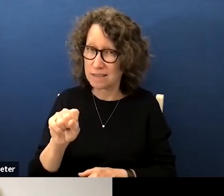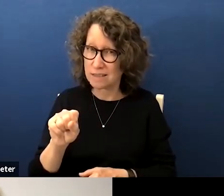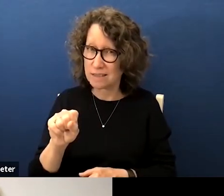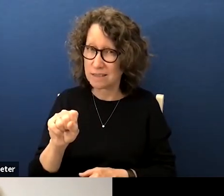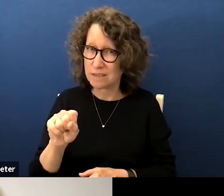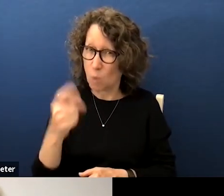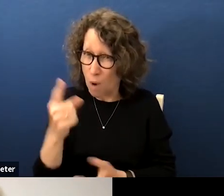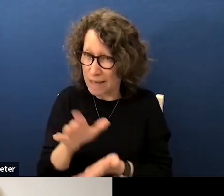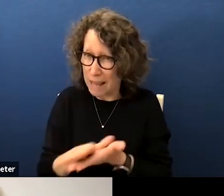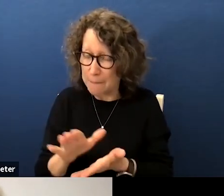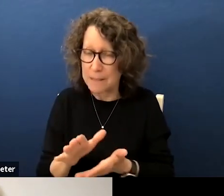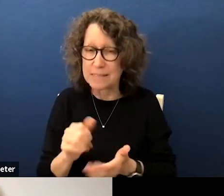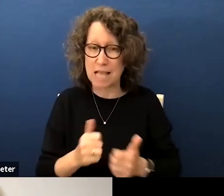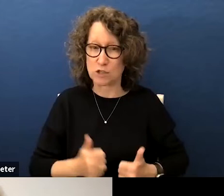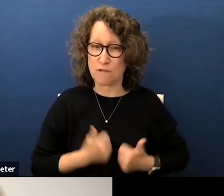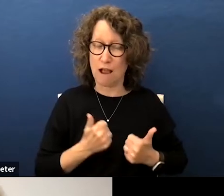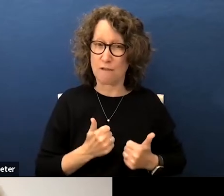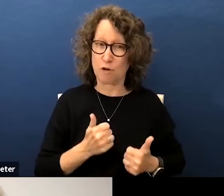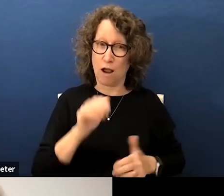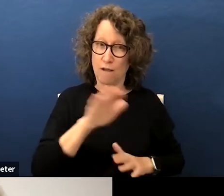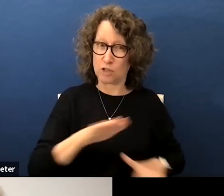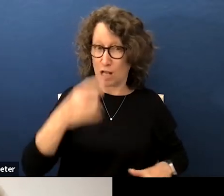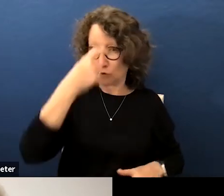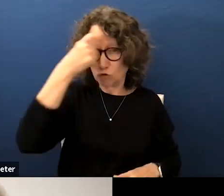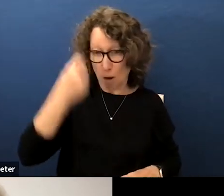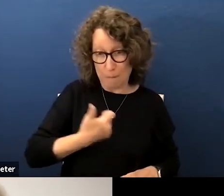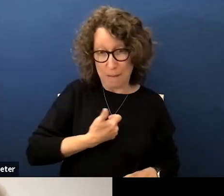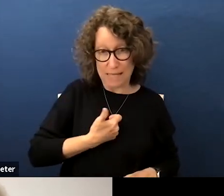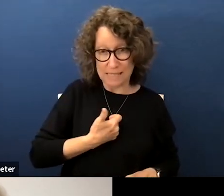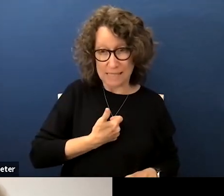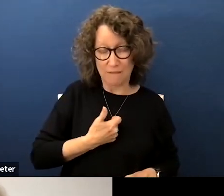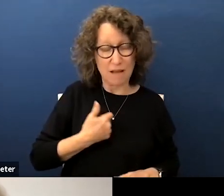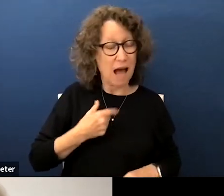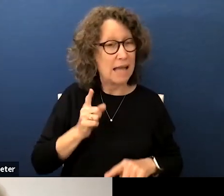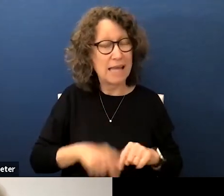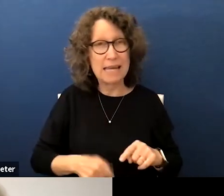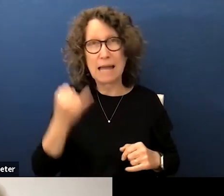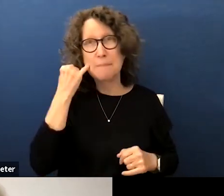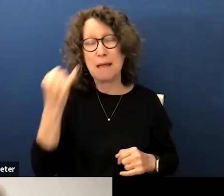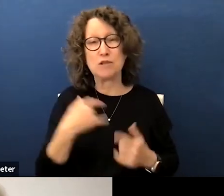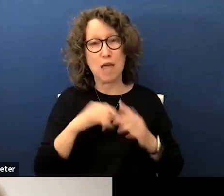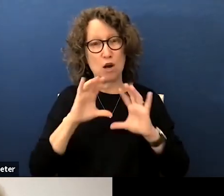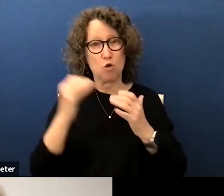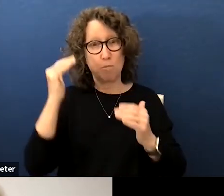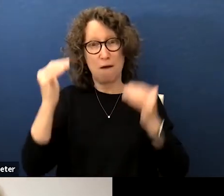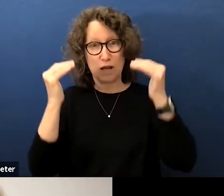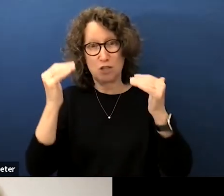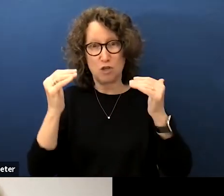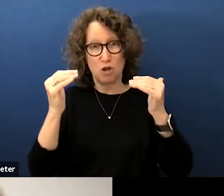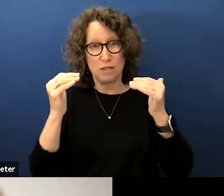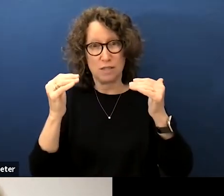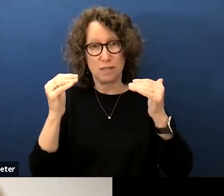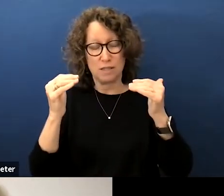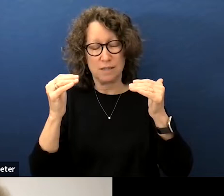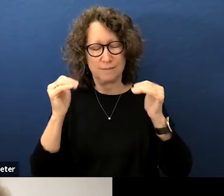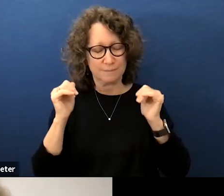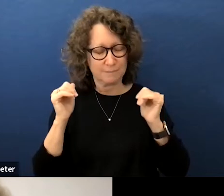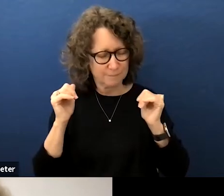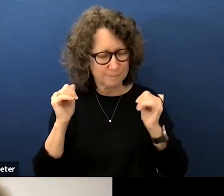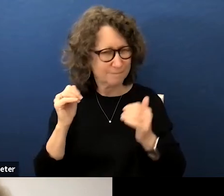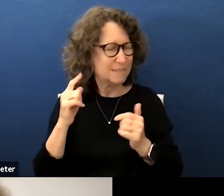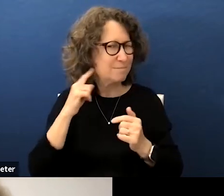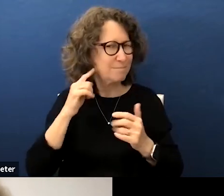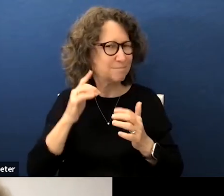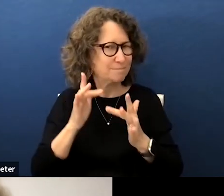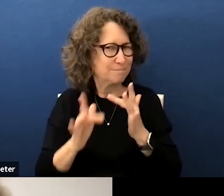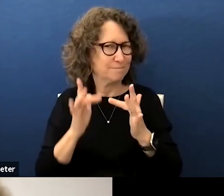as a survivor of childhood trauma myself i cannot fathom that a group of adults let off the group comprises fellow parents